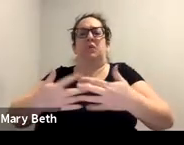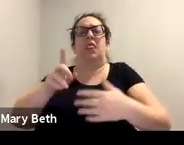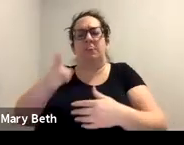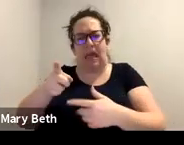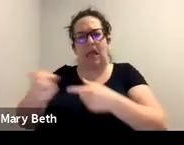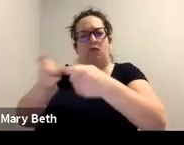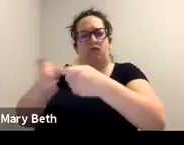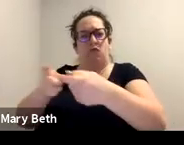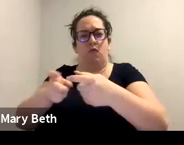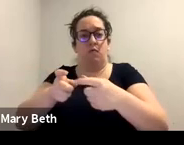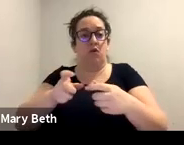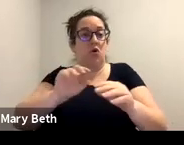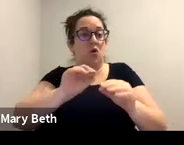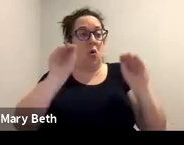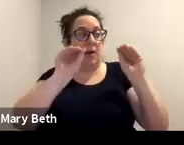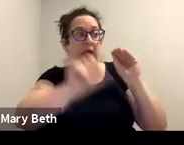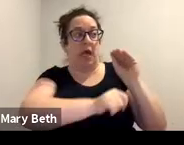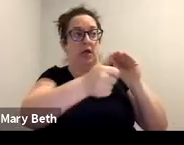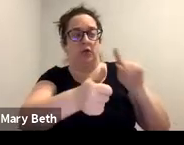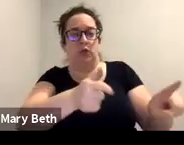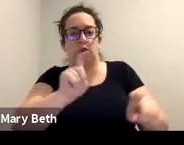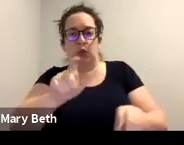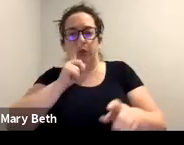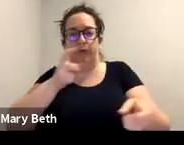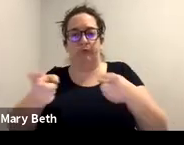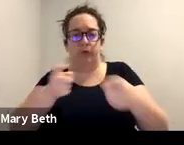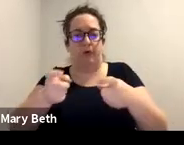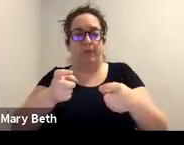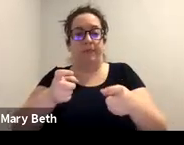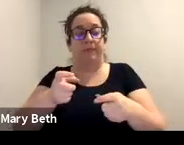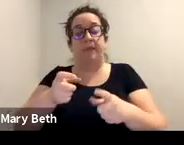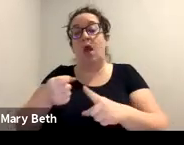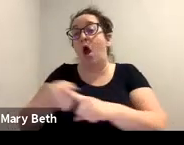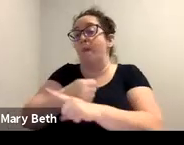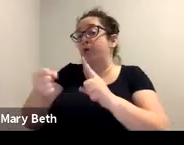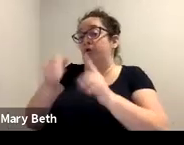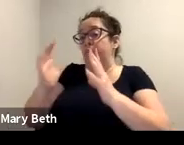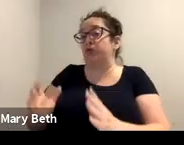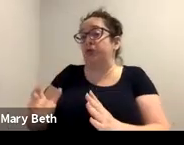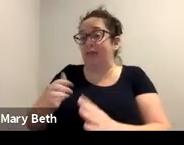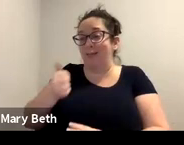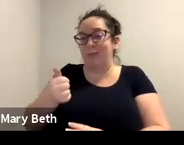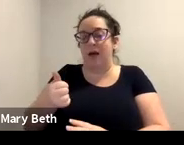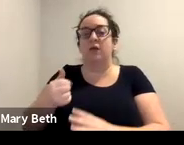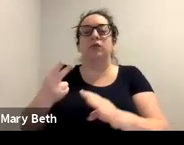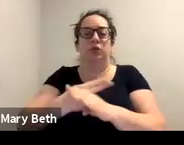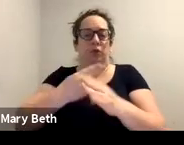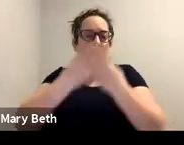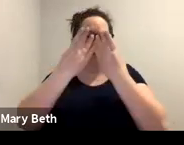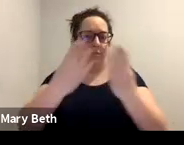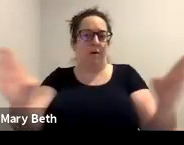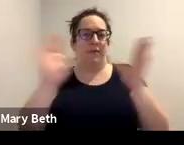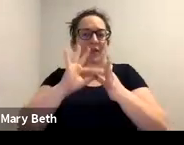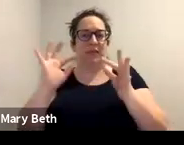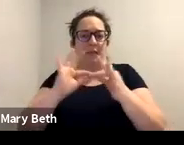However, abusers do end up using, um, sort of public statements and a